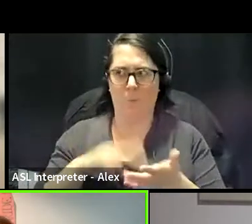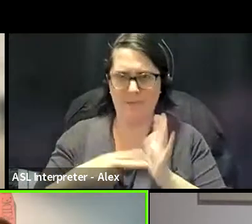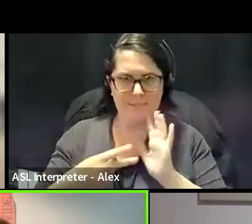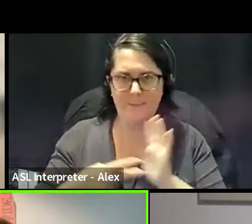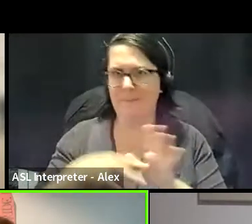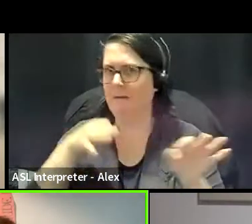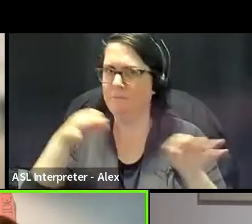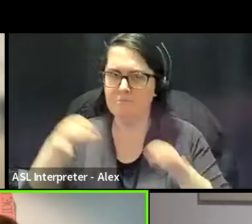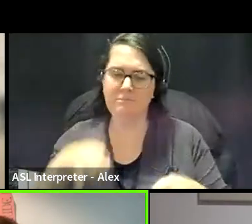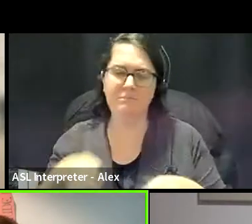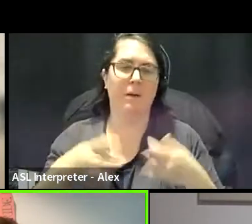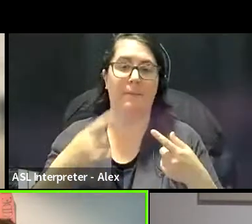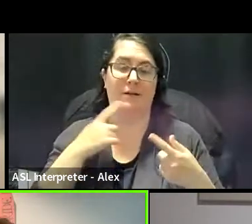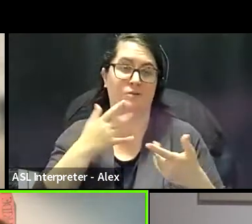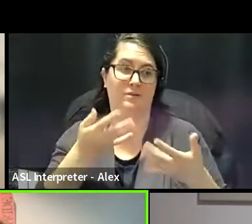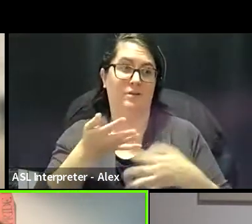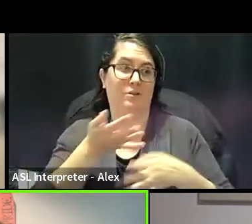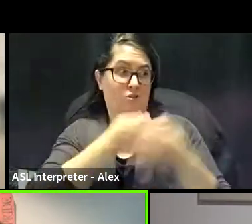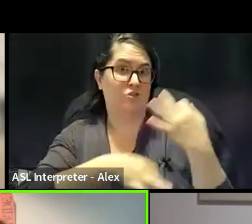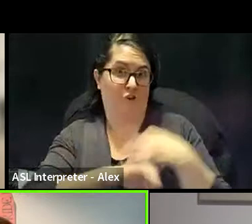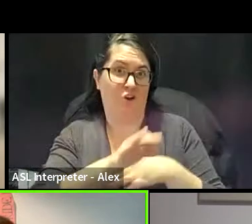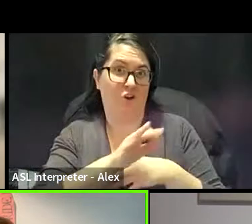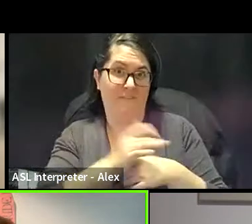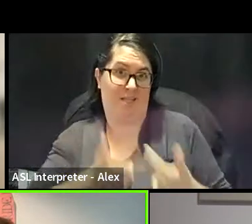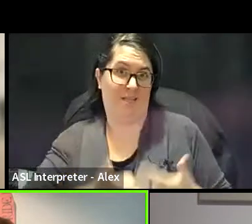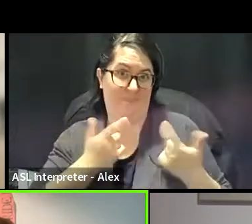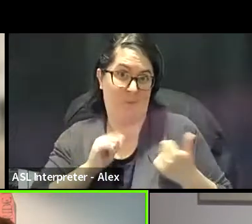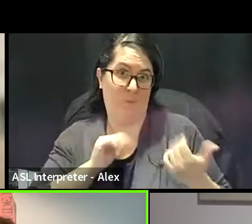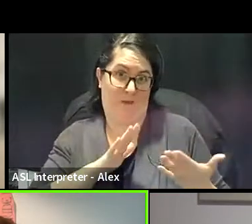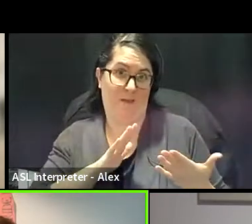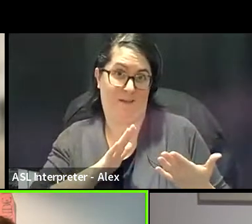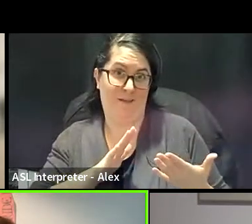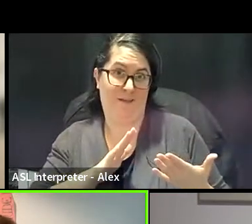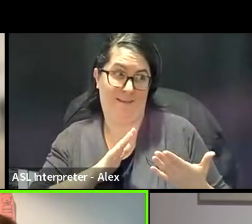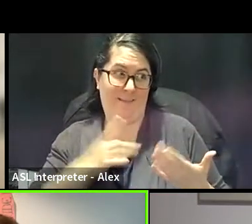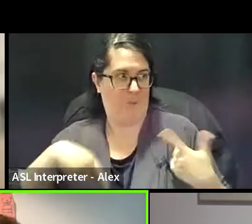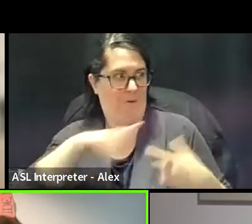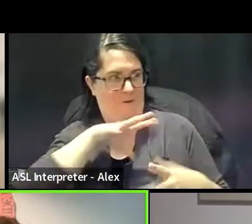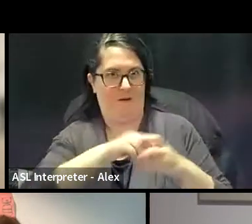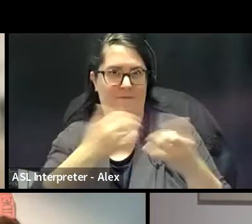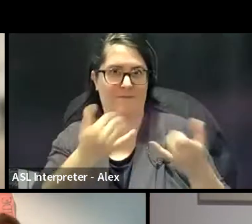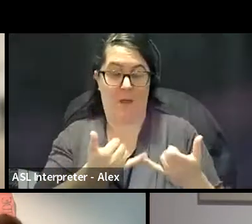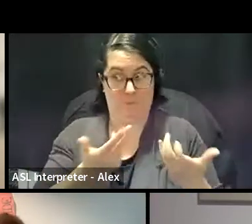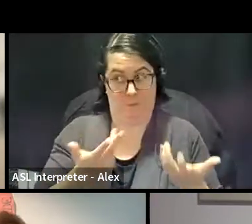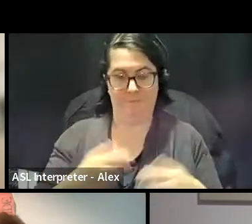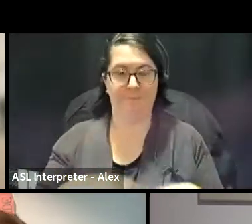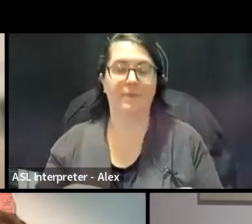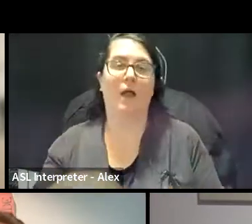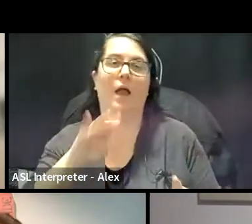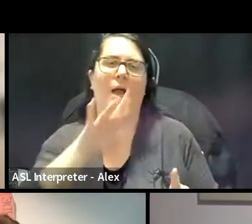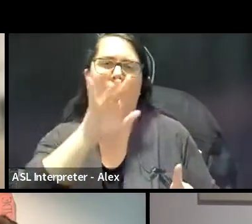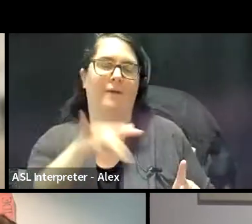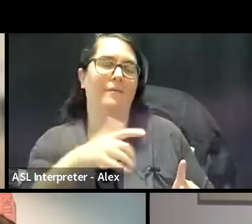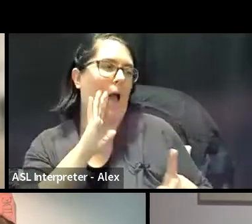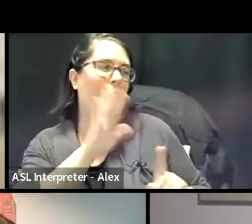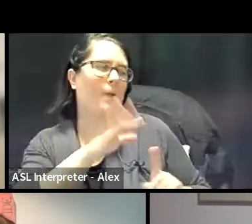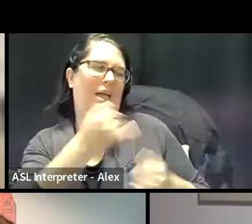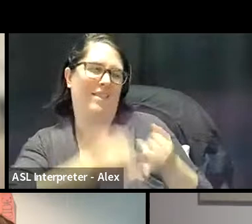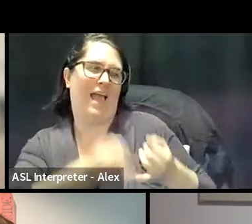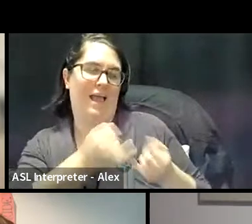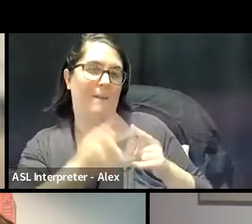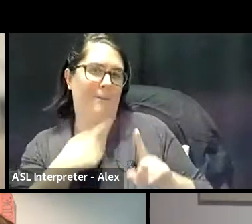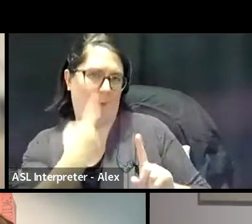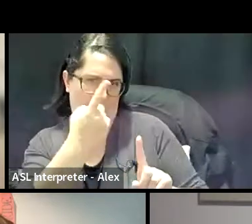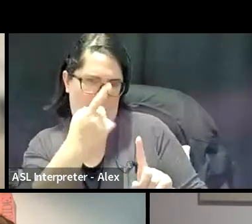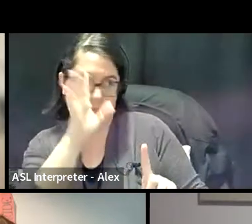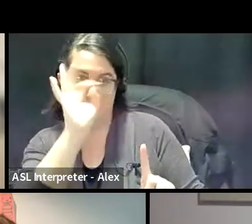really is the, an alternative, living alternative that we're all part of right now. So I just wanted to, and I'll come back to that at the end, but I just wanted to say